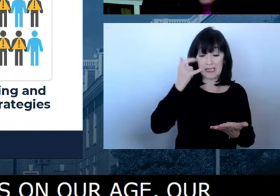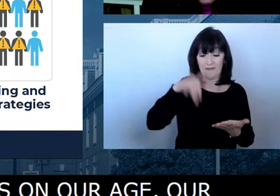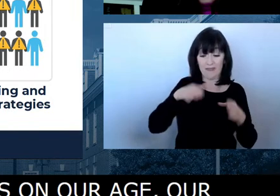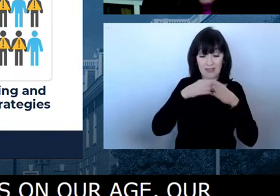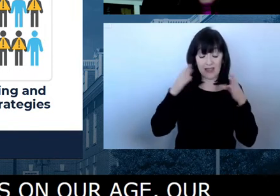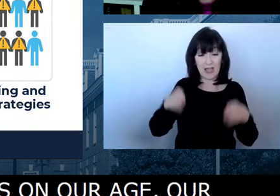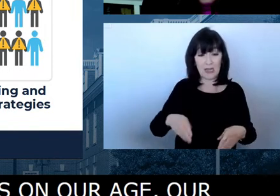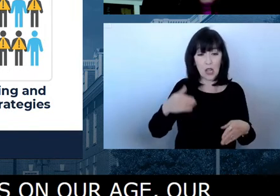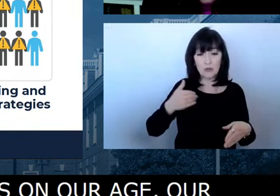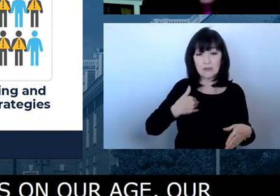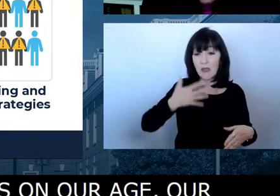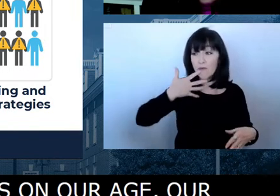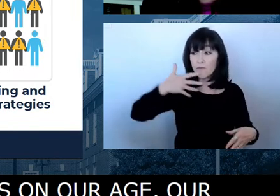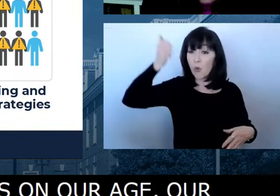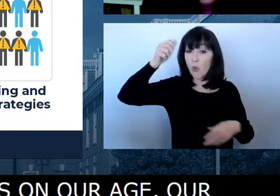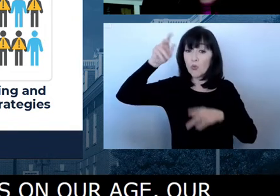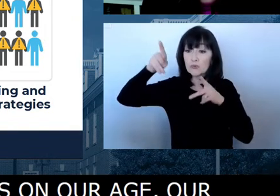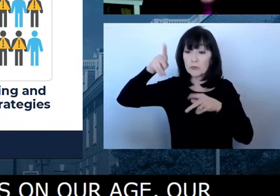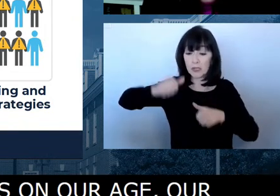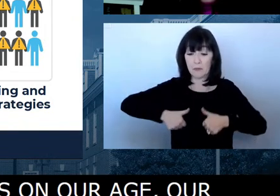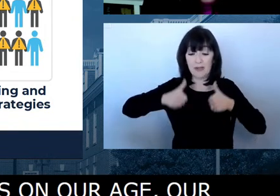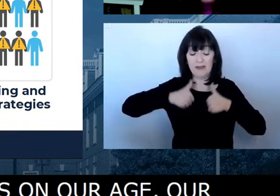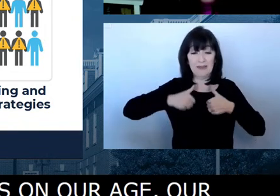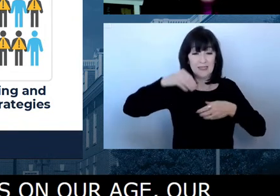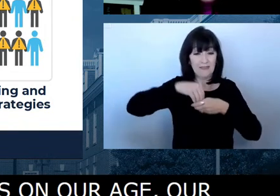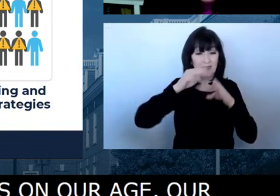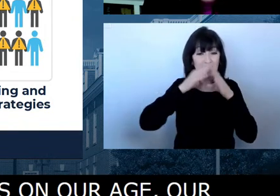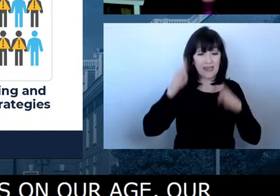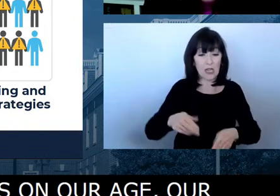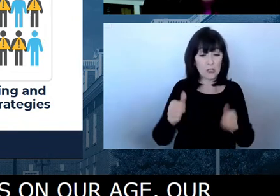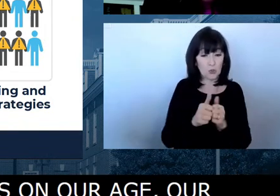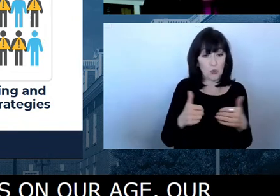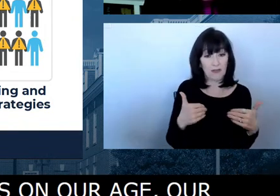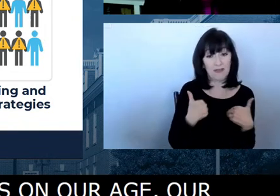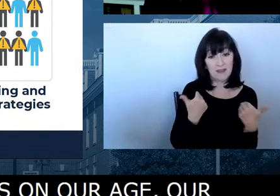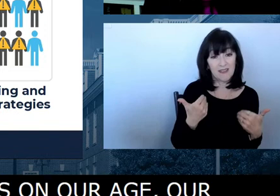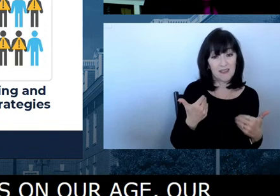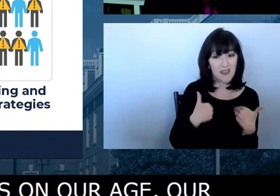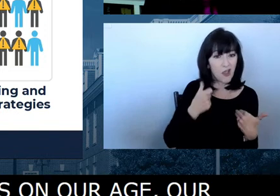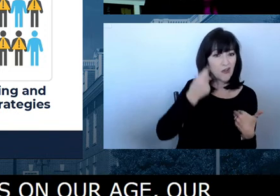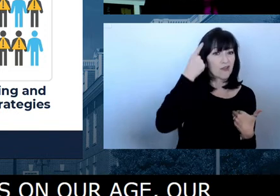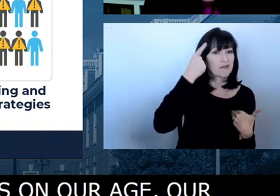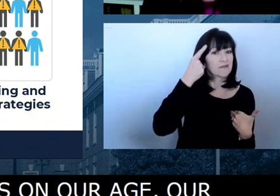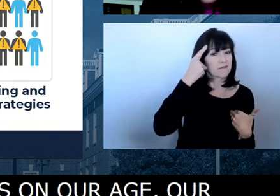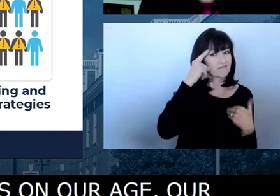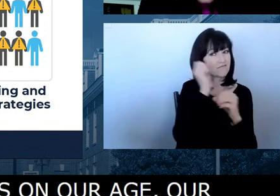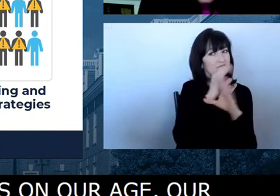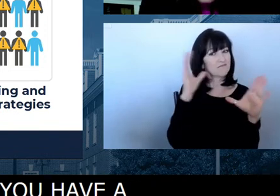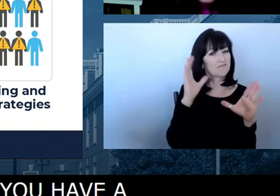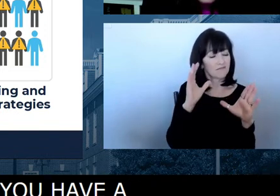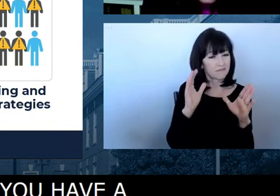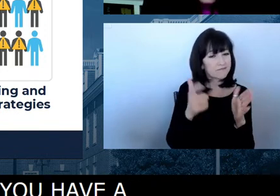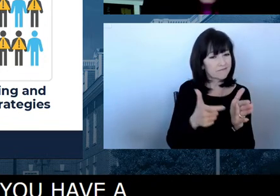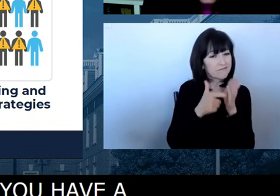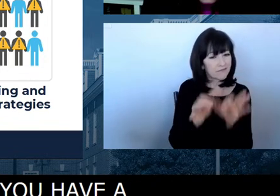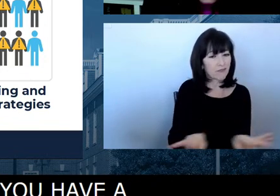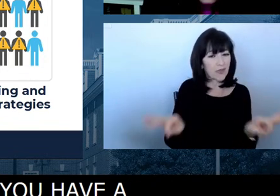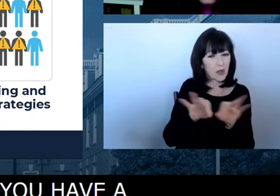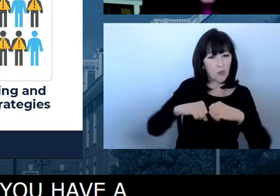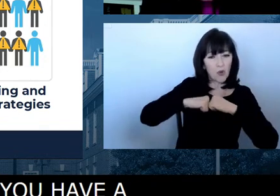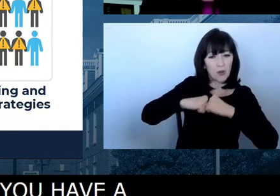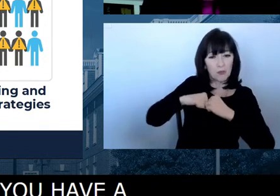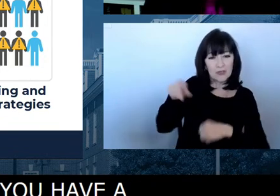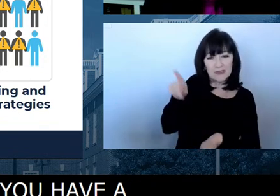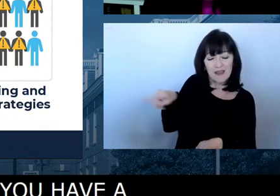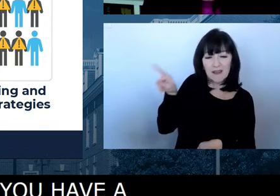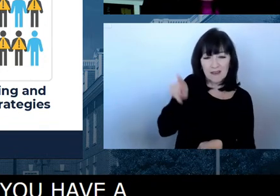have more vulnerable, older, uh, older family members living? It's also going to depend on our risk tolerance. People, um,